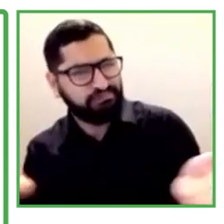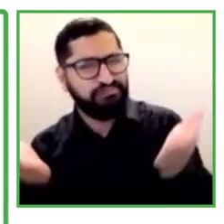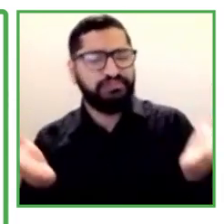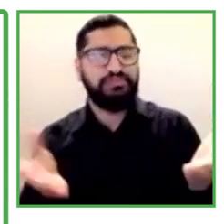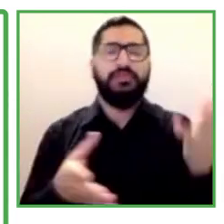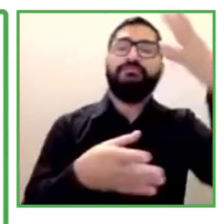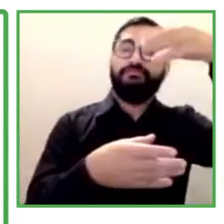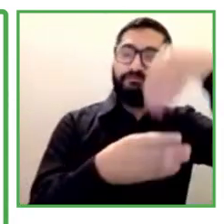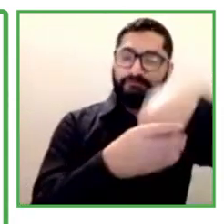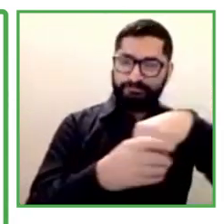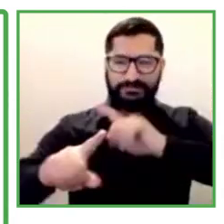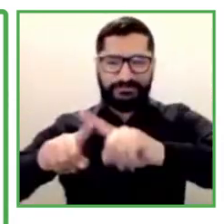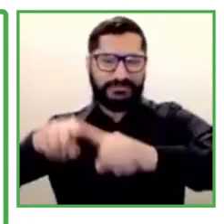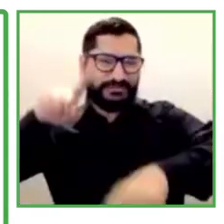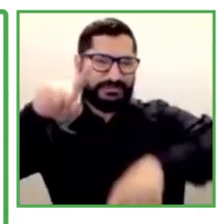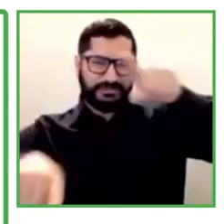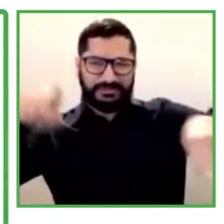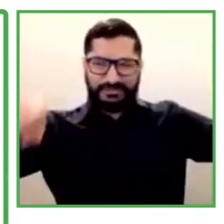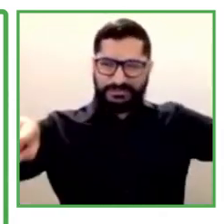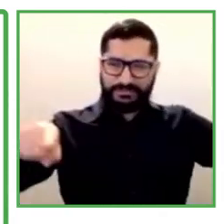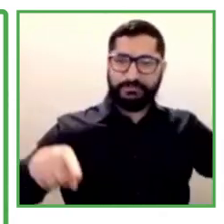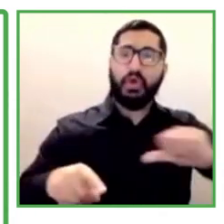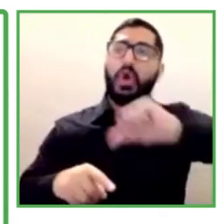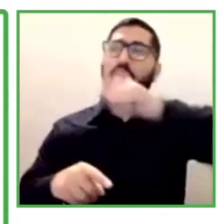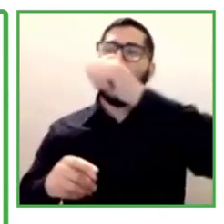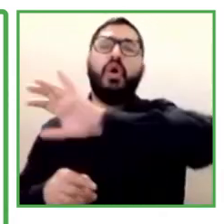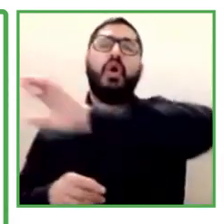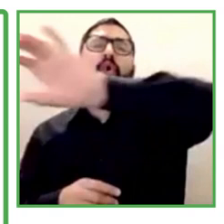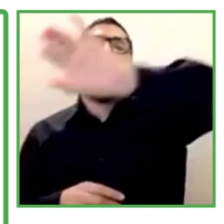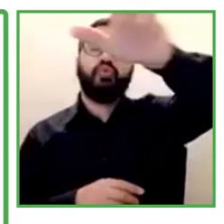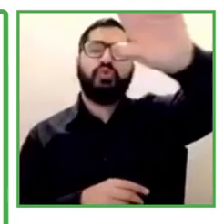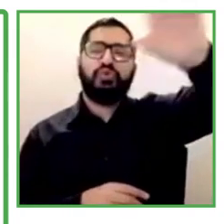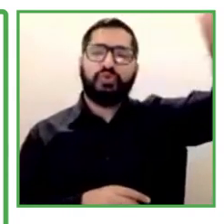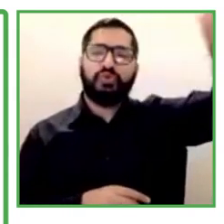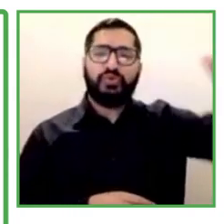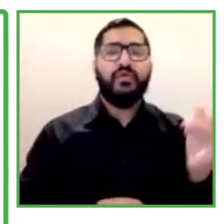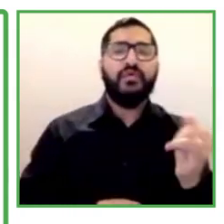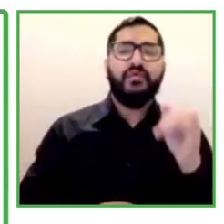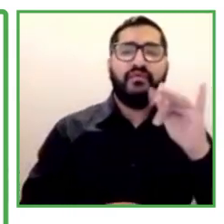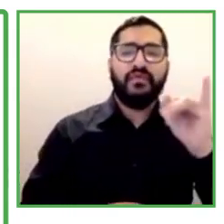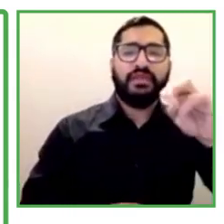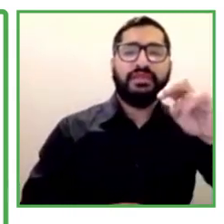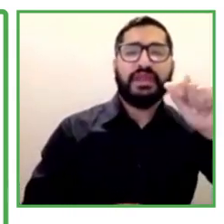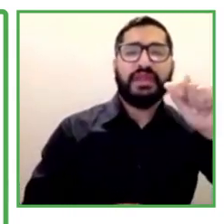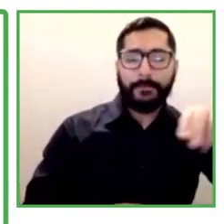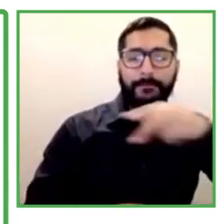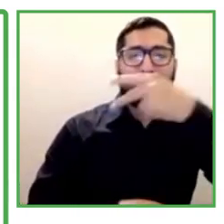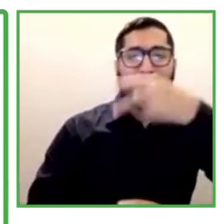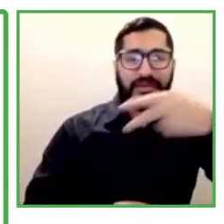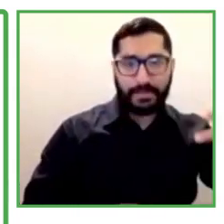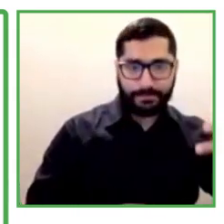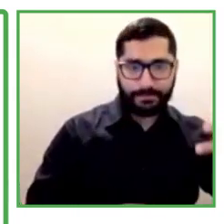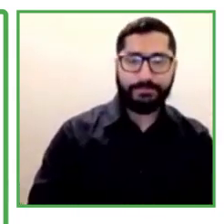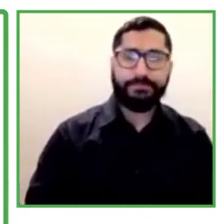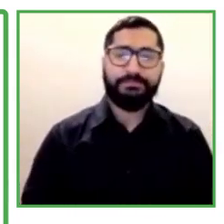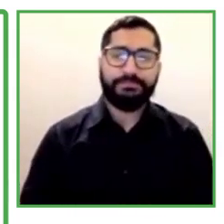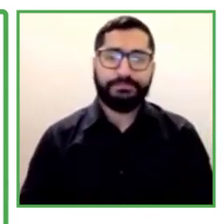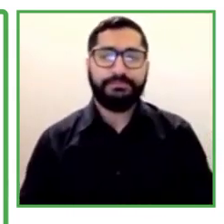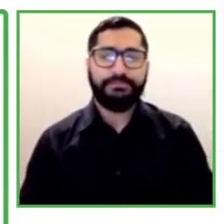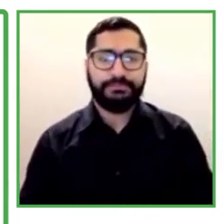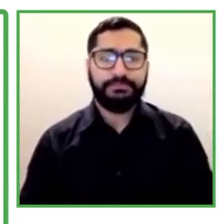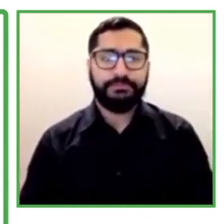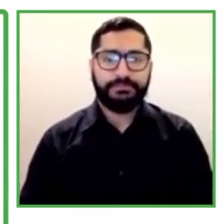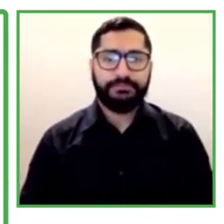in Latin America and seeing that impact of zero project has expanded borders is very